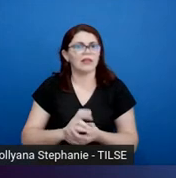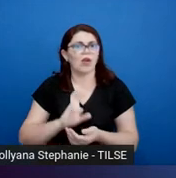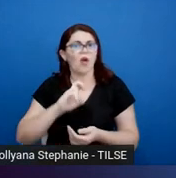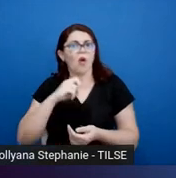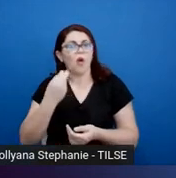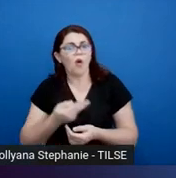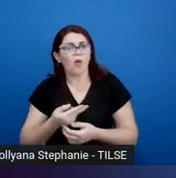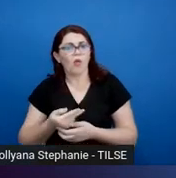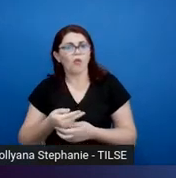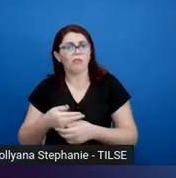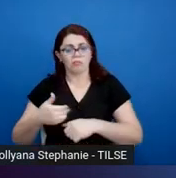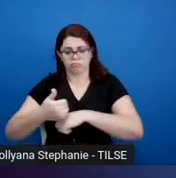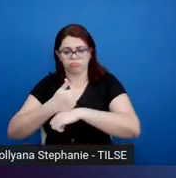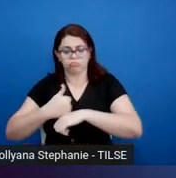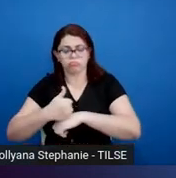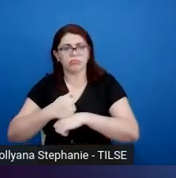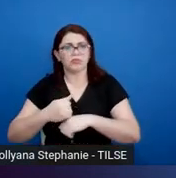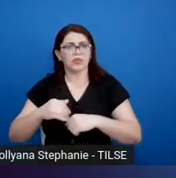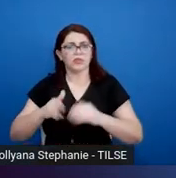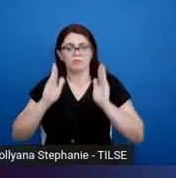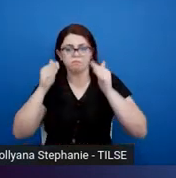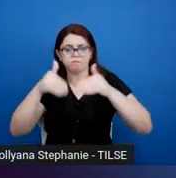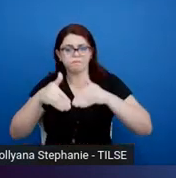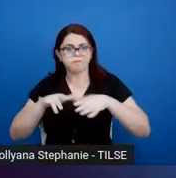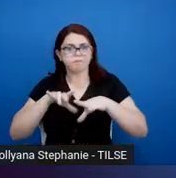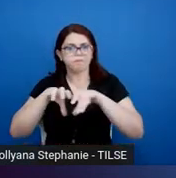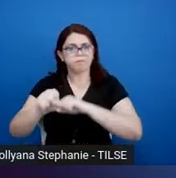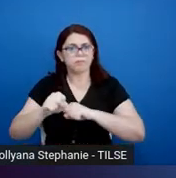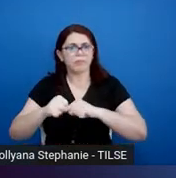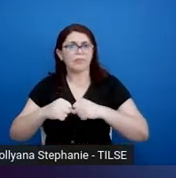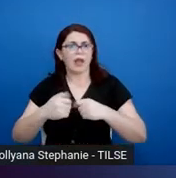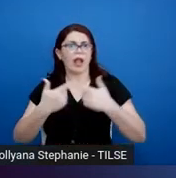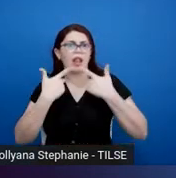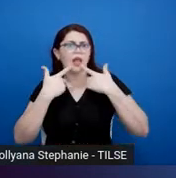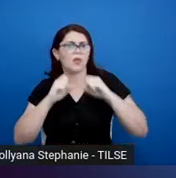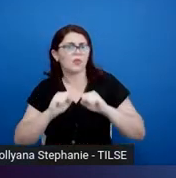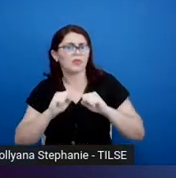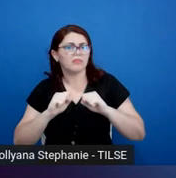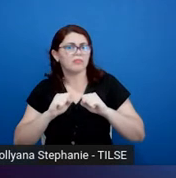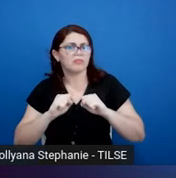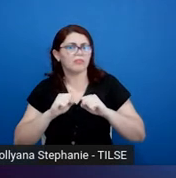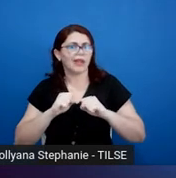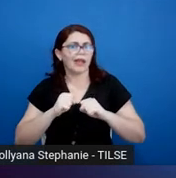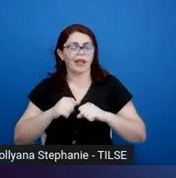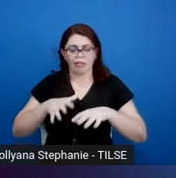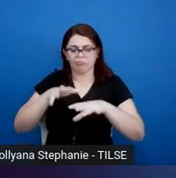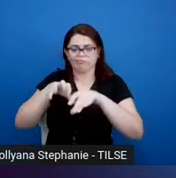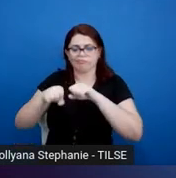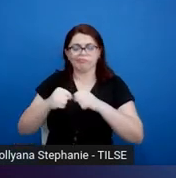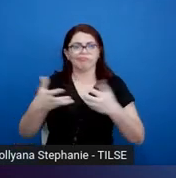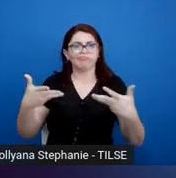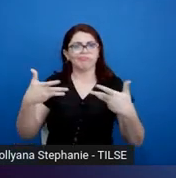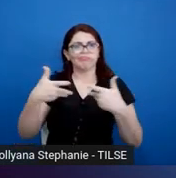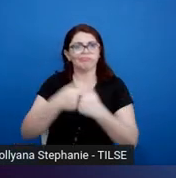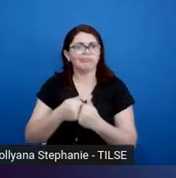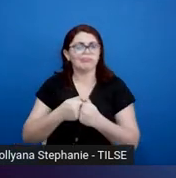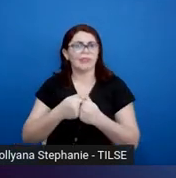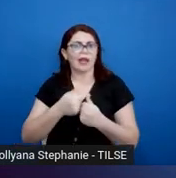specialist, an instructor or professor of English as a foreign language who's doing the teaching? Is it both?